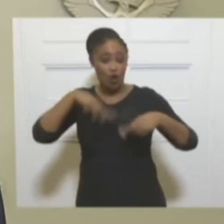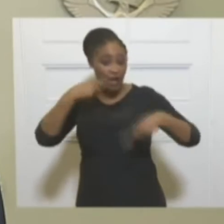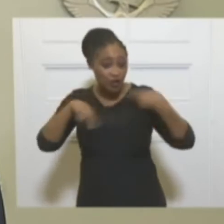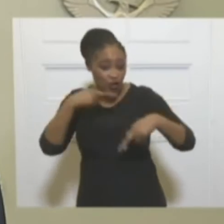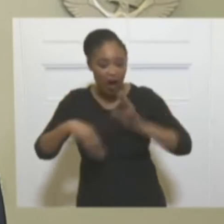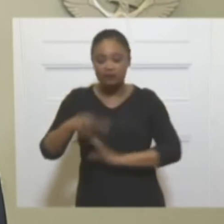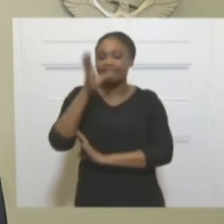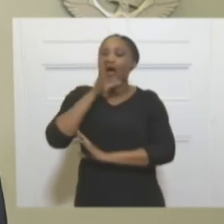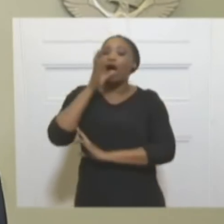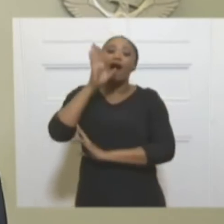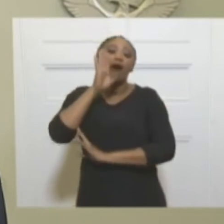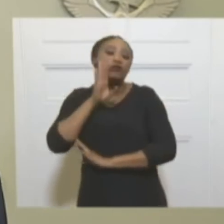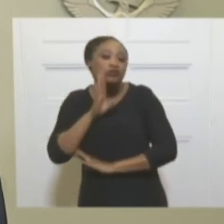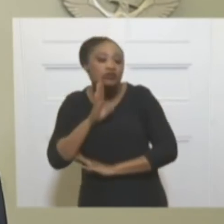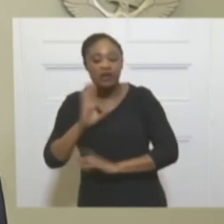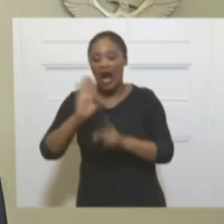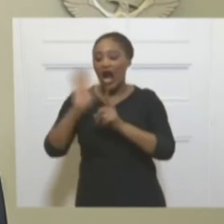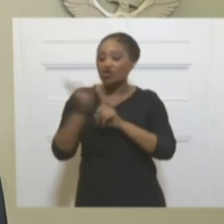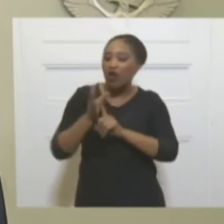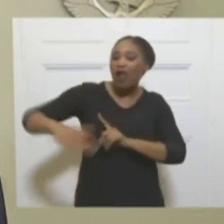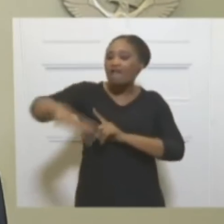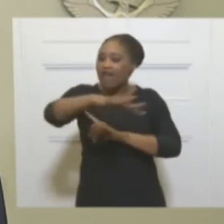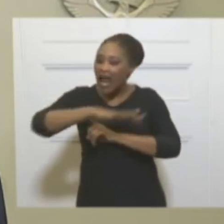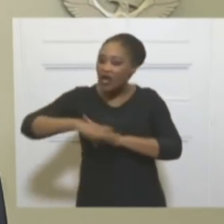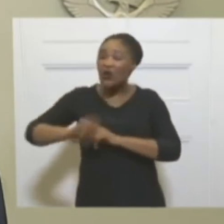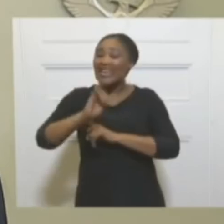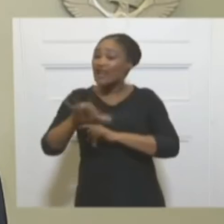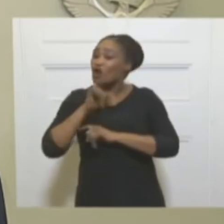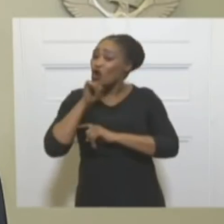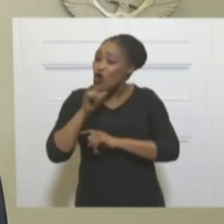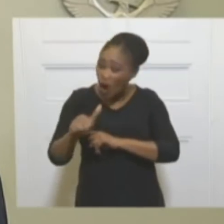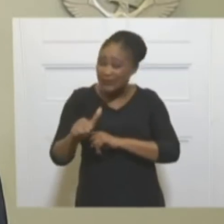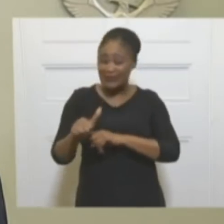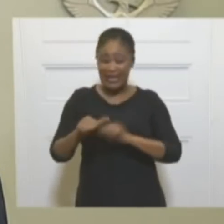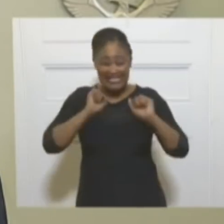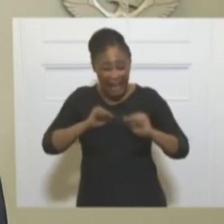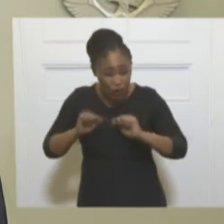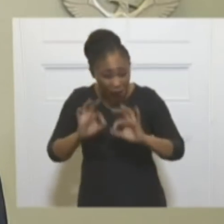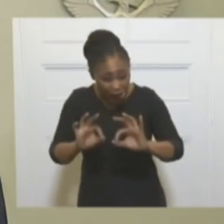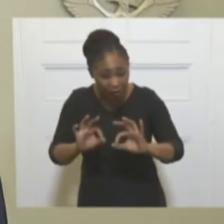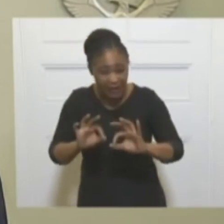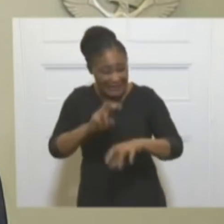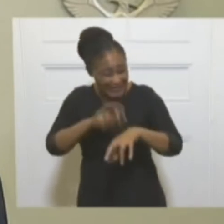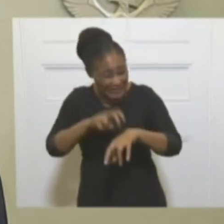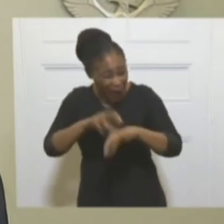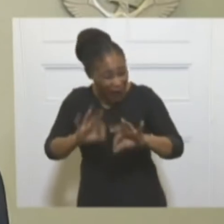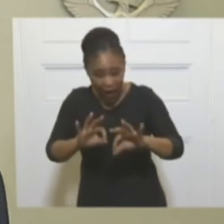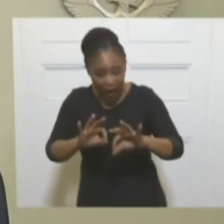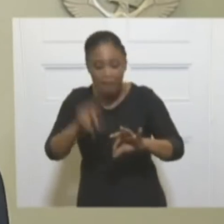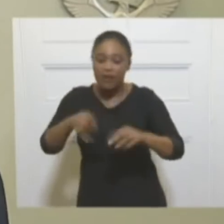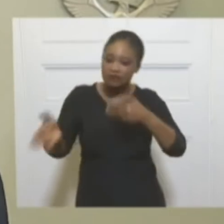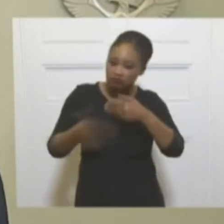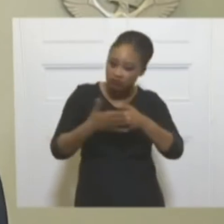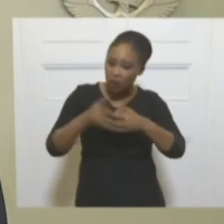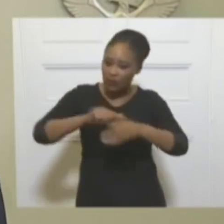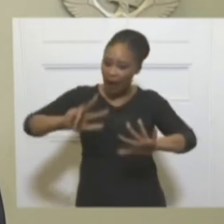bars, and all cultural venues, must close at 8 p.m. The list